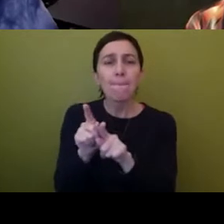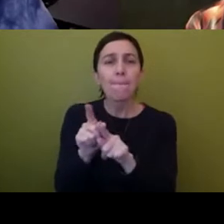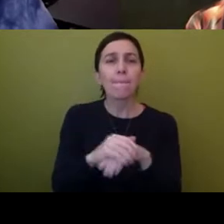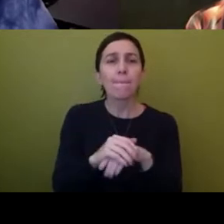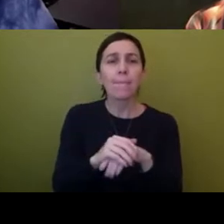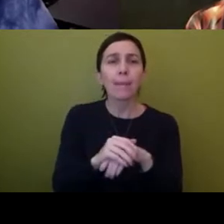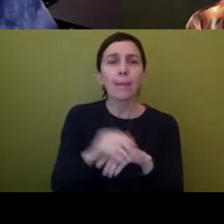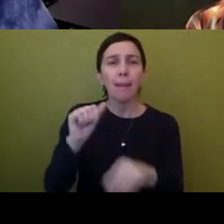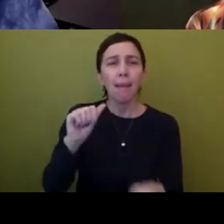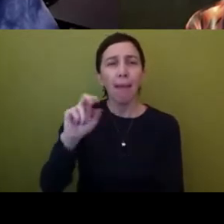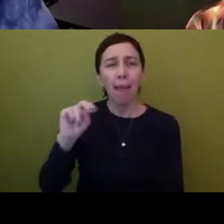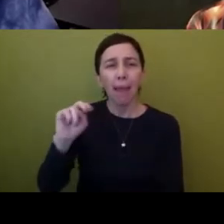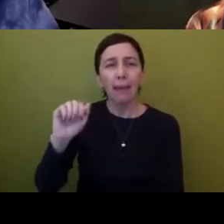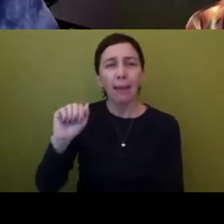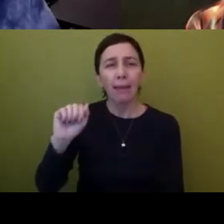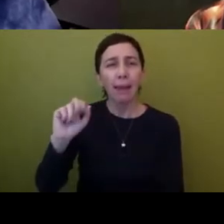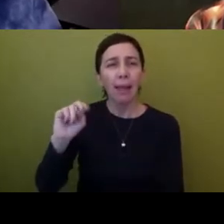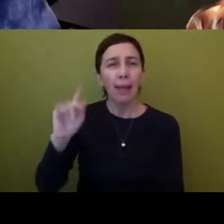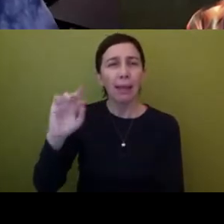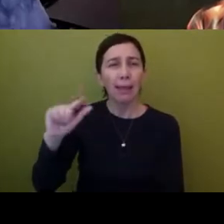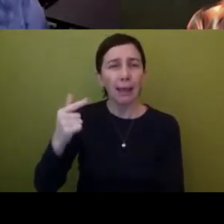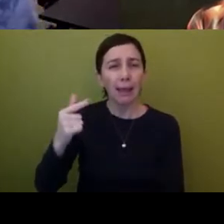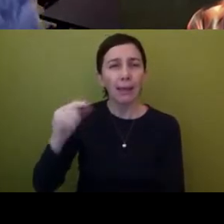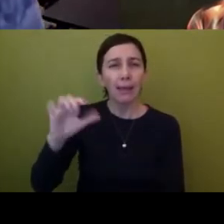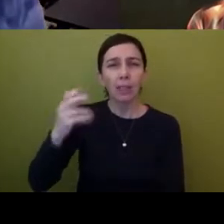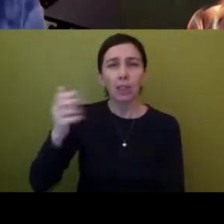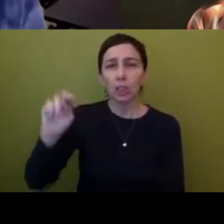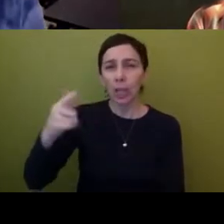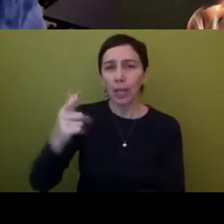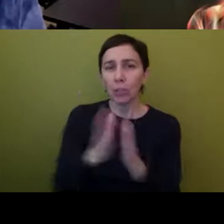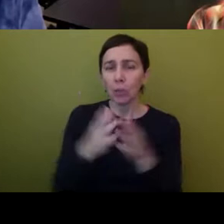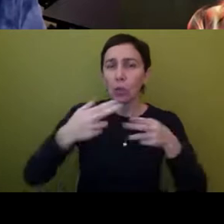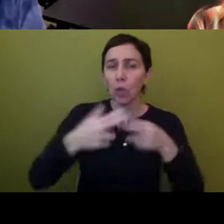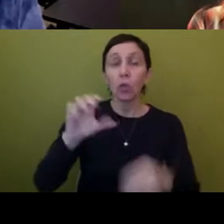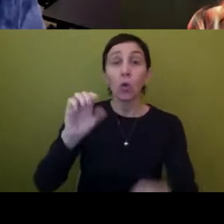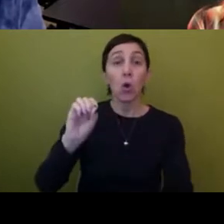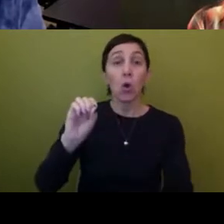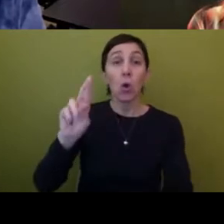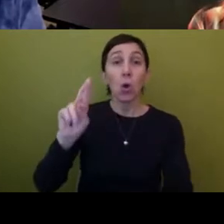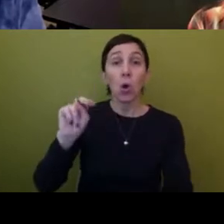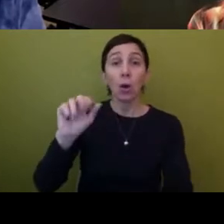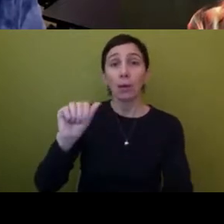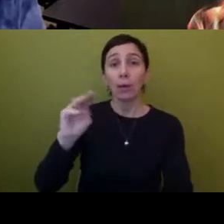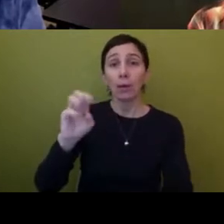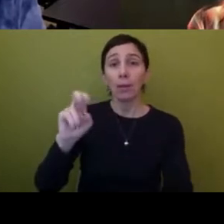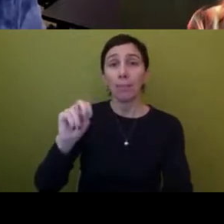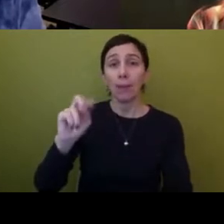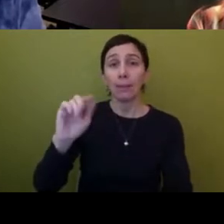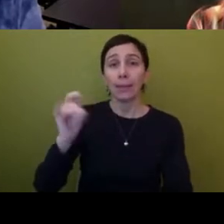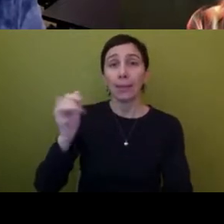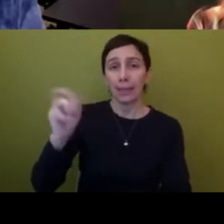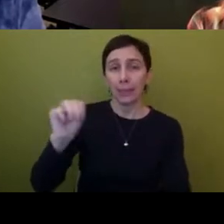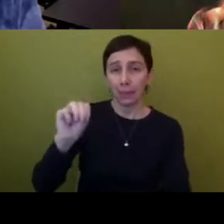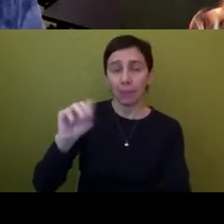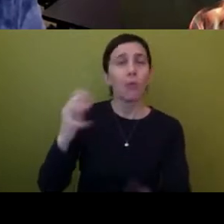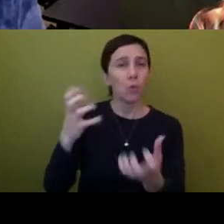Anlin Chang's, uh, book ornamentalism for those of you who may want to learn more about sort of like the representation of, uh,